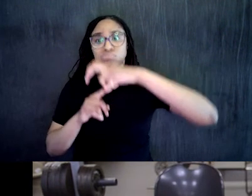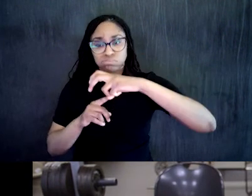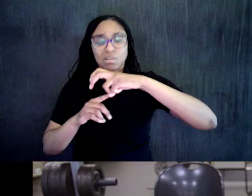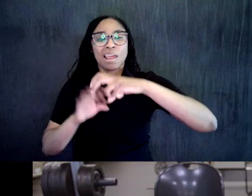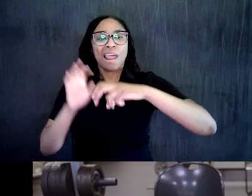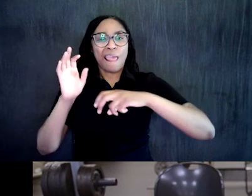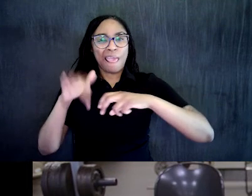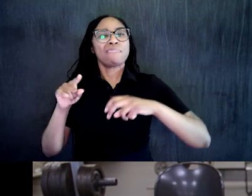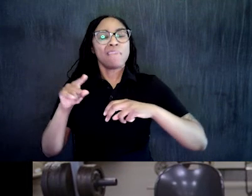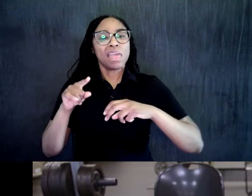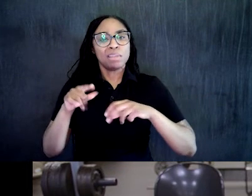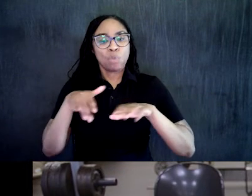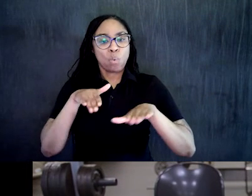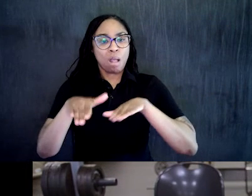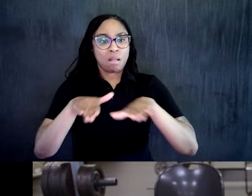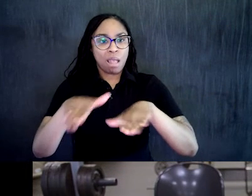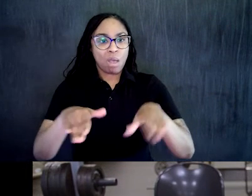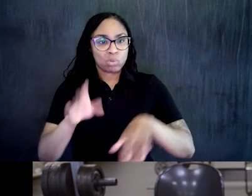down on our back.